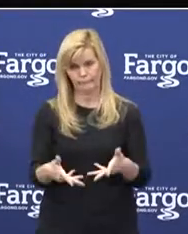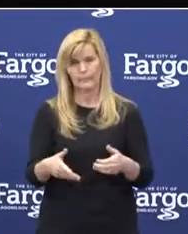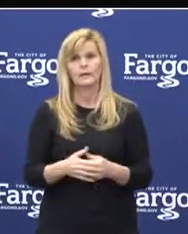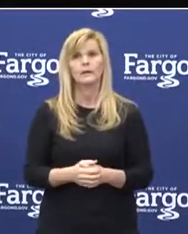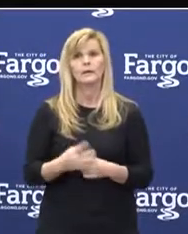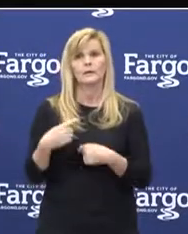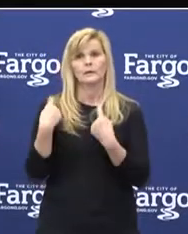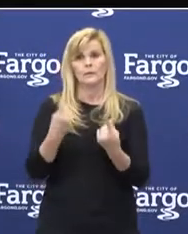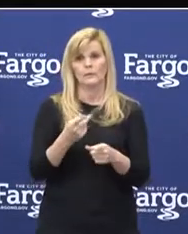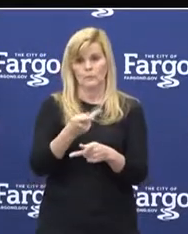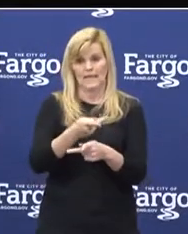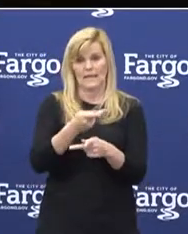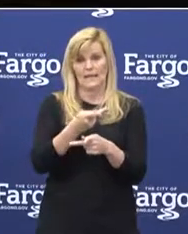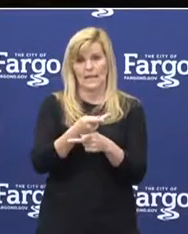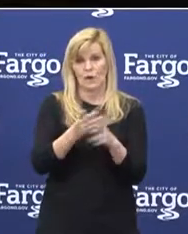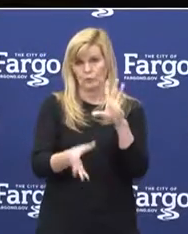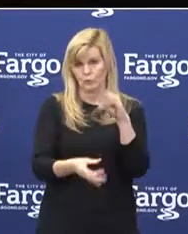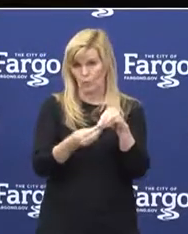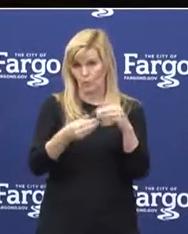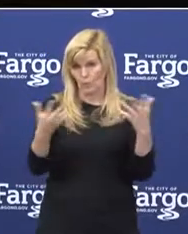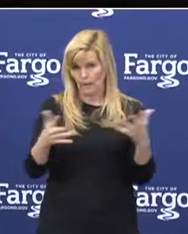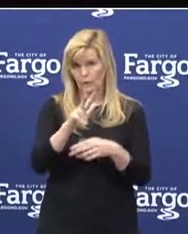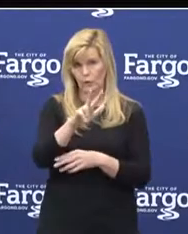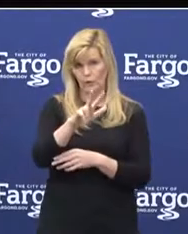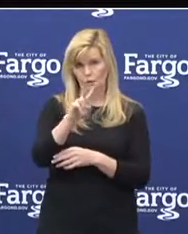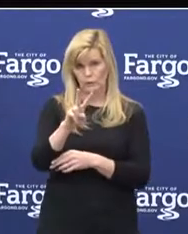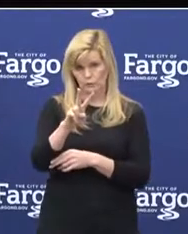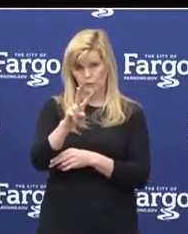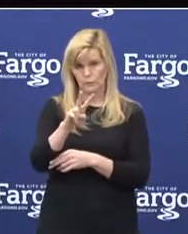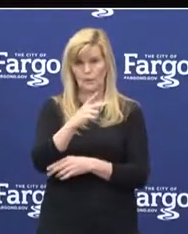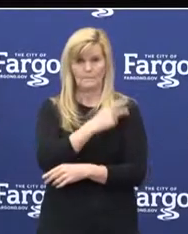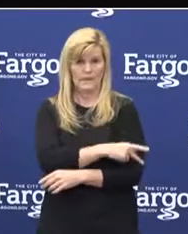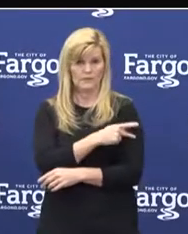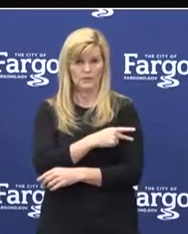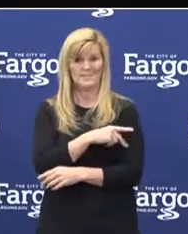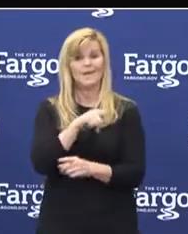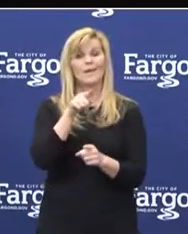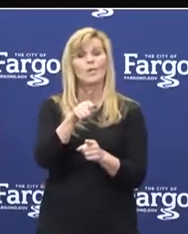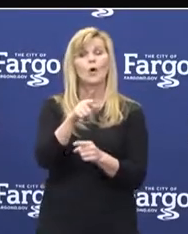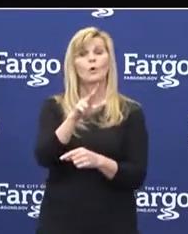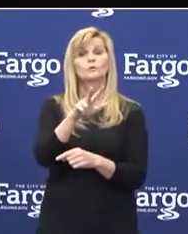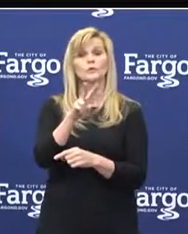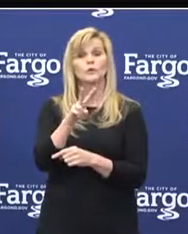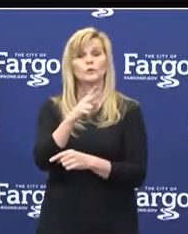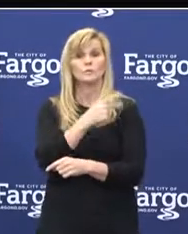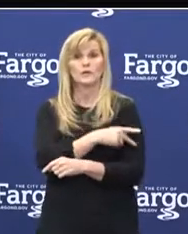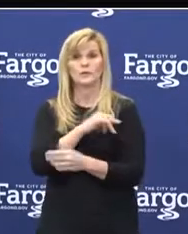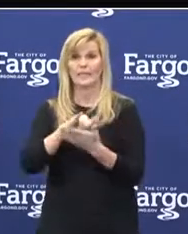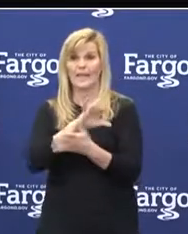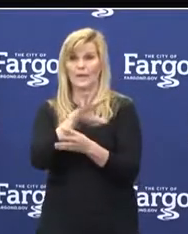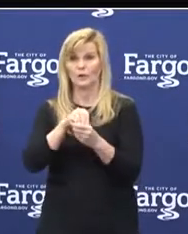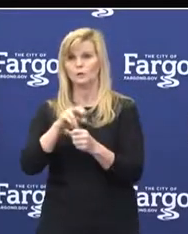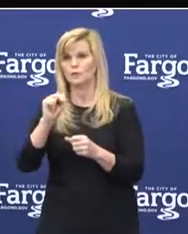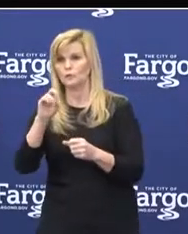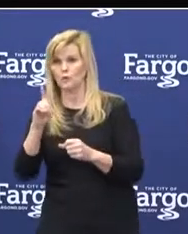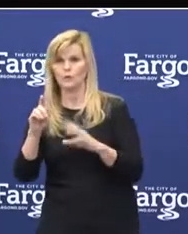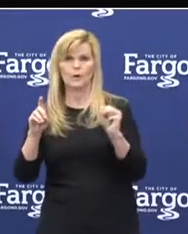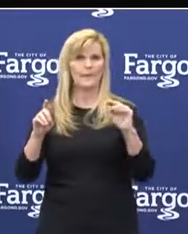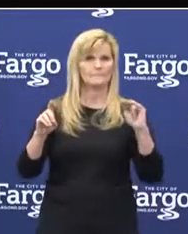32 patients in our dedicated COVID unit this morning. That includes both Minnesota and North Dakota residents.